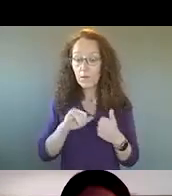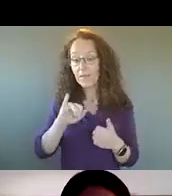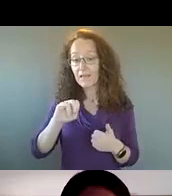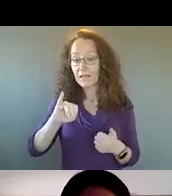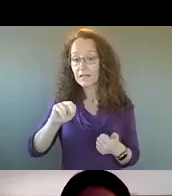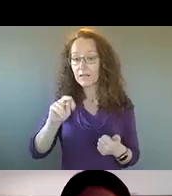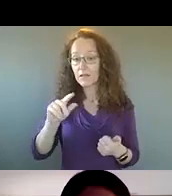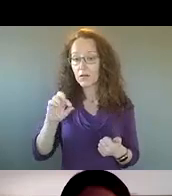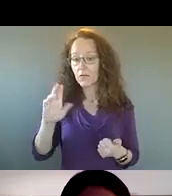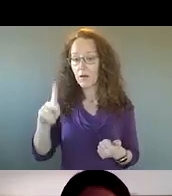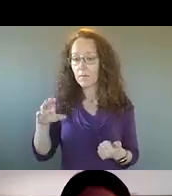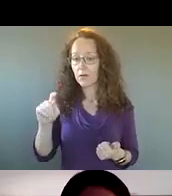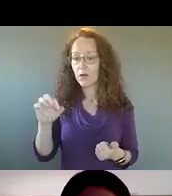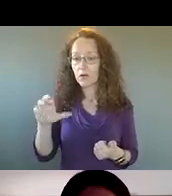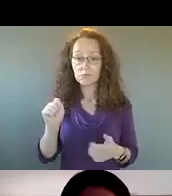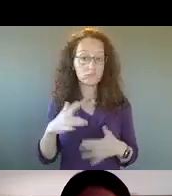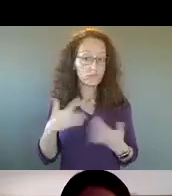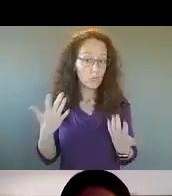plans are for 2021.